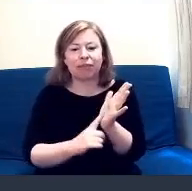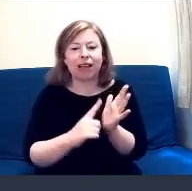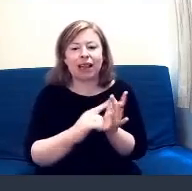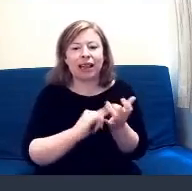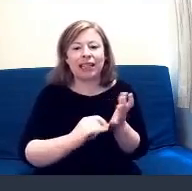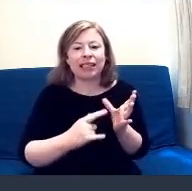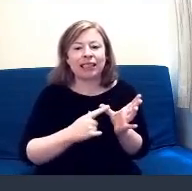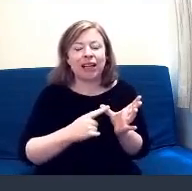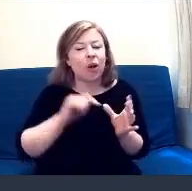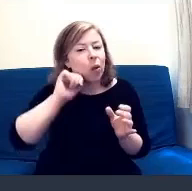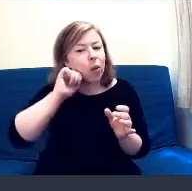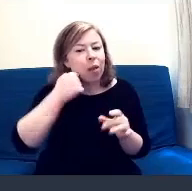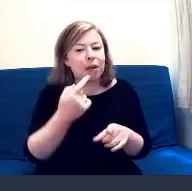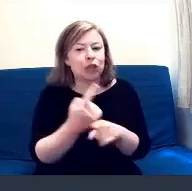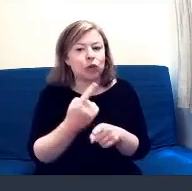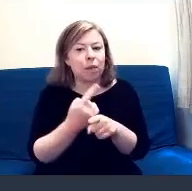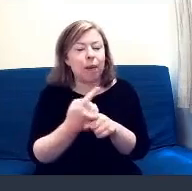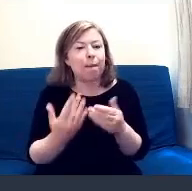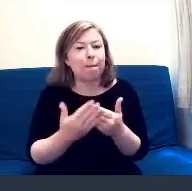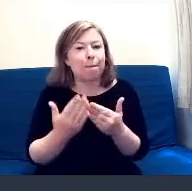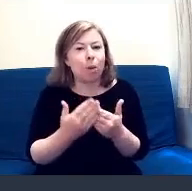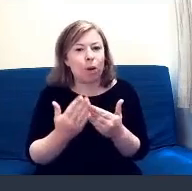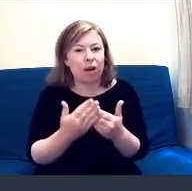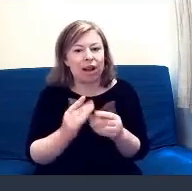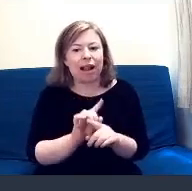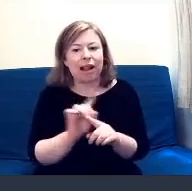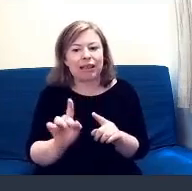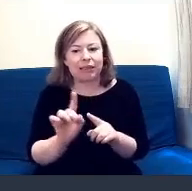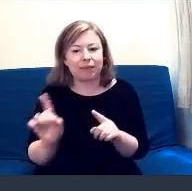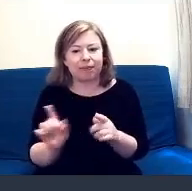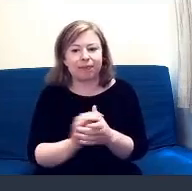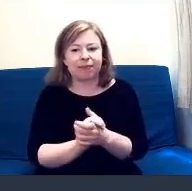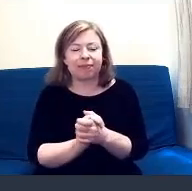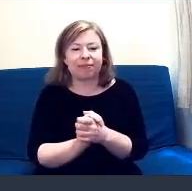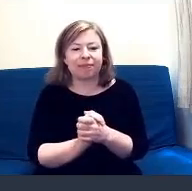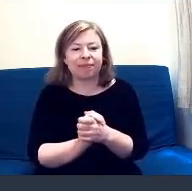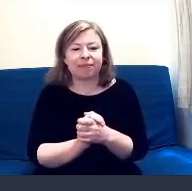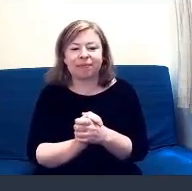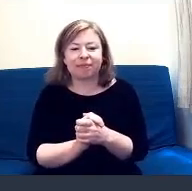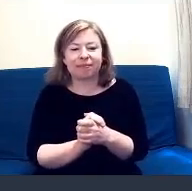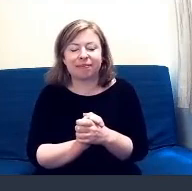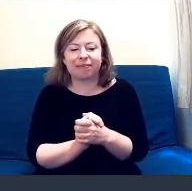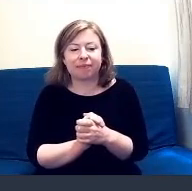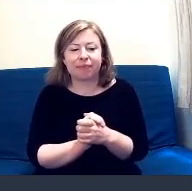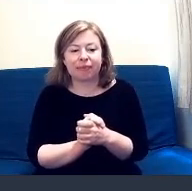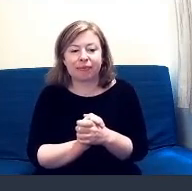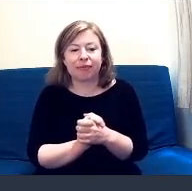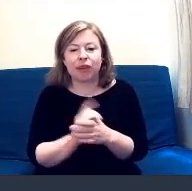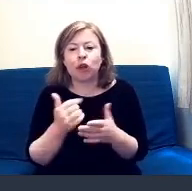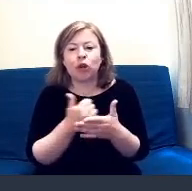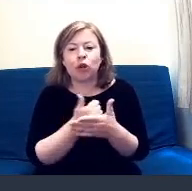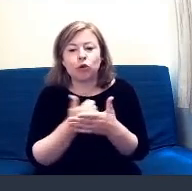be talking about it more later on. And so what will you normally do?